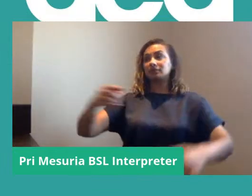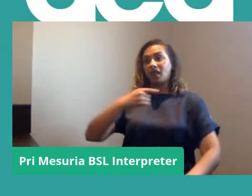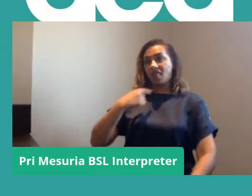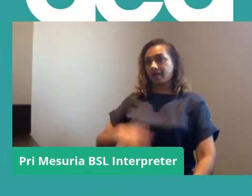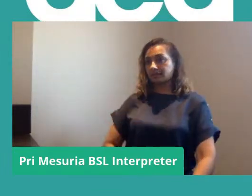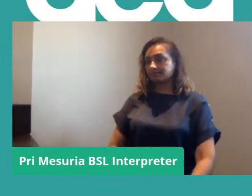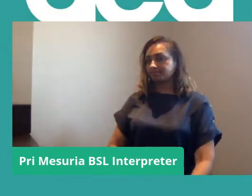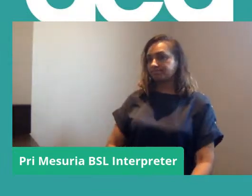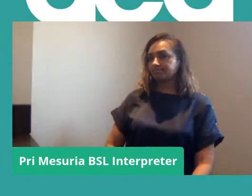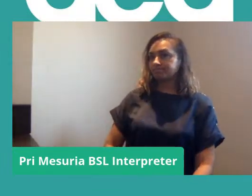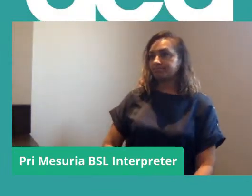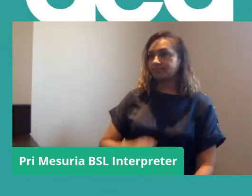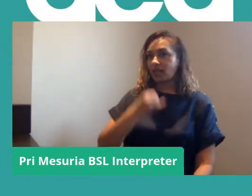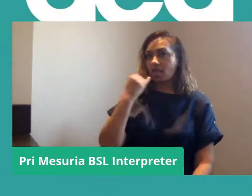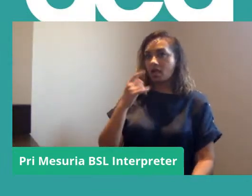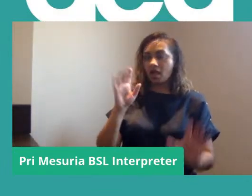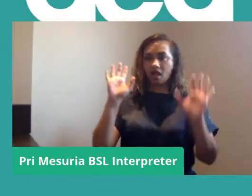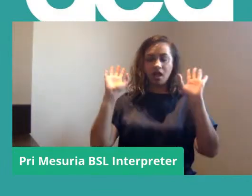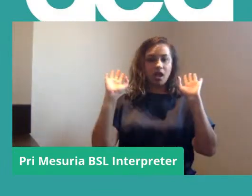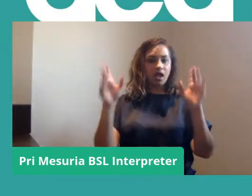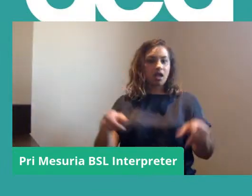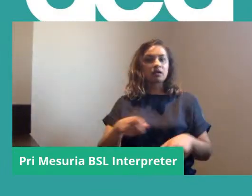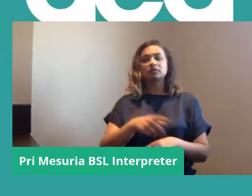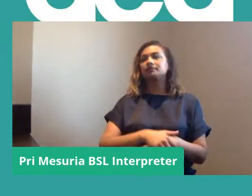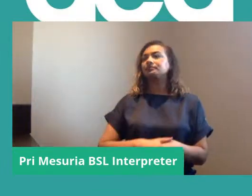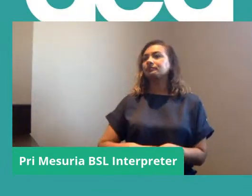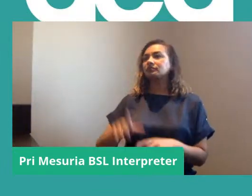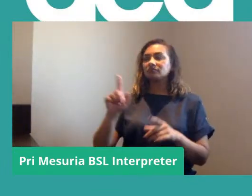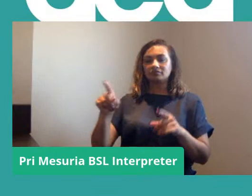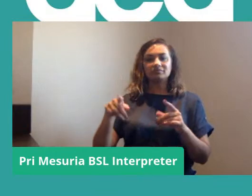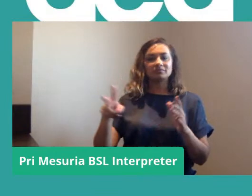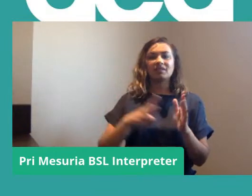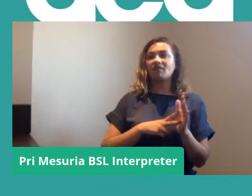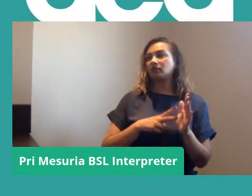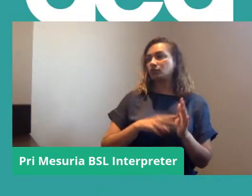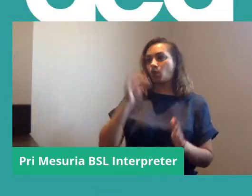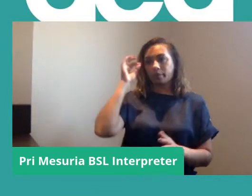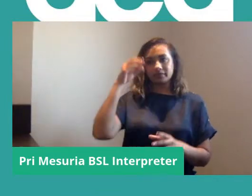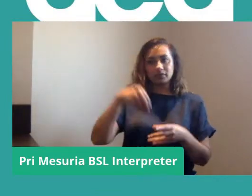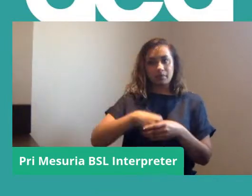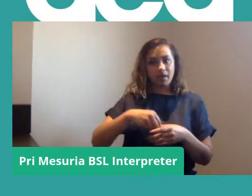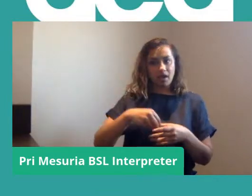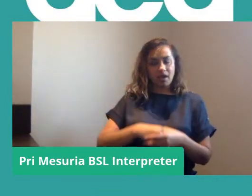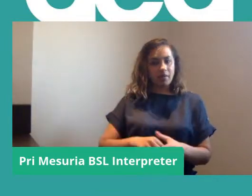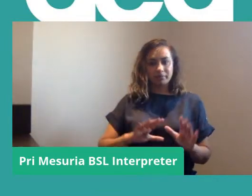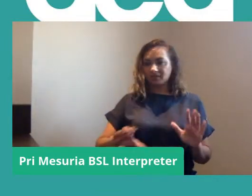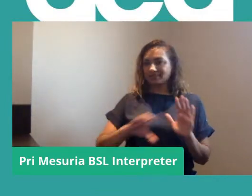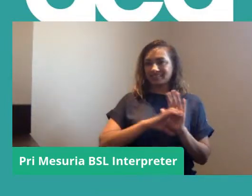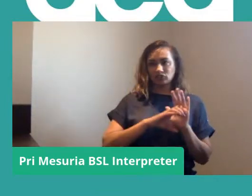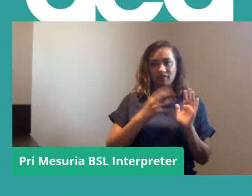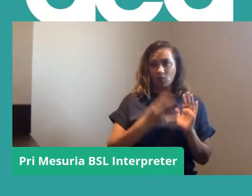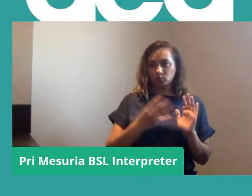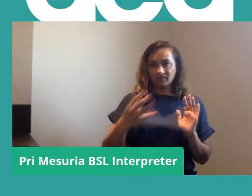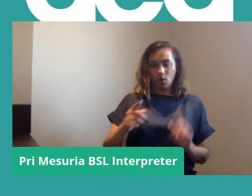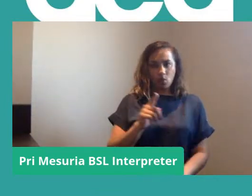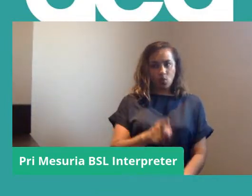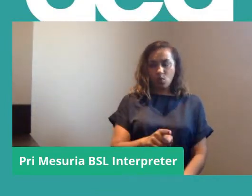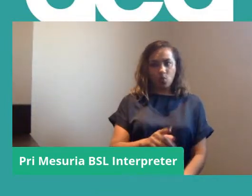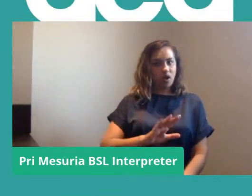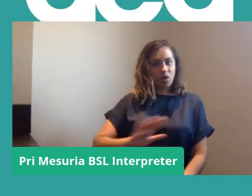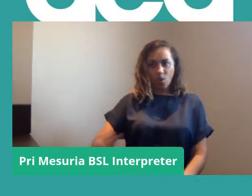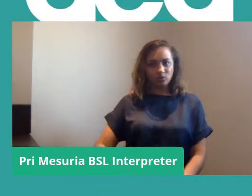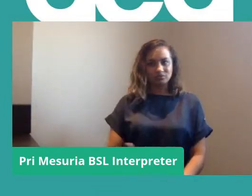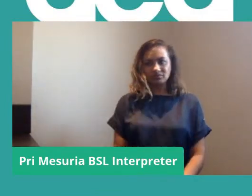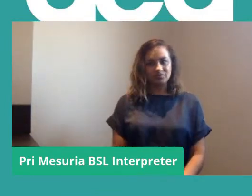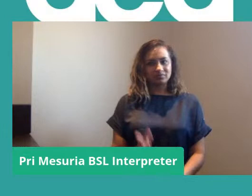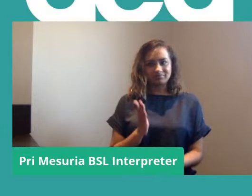NEU had revoked its instruction or its advice to its members to invoke section 44 when that was absolutely not the